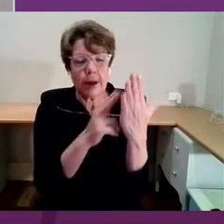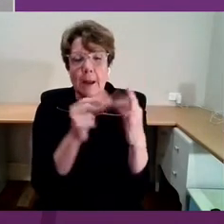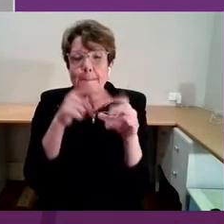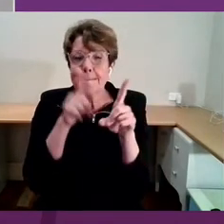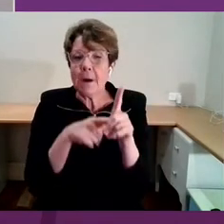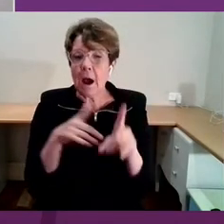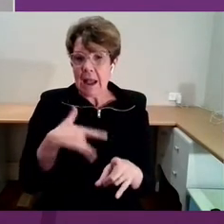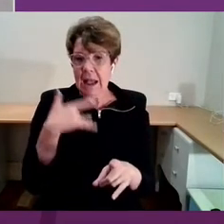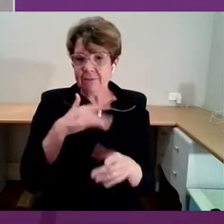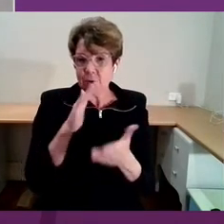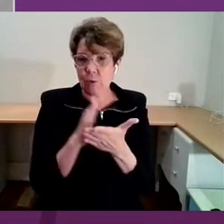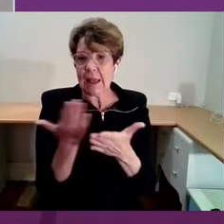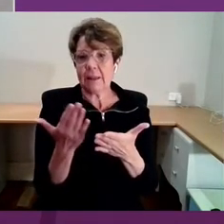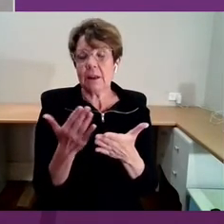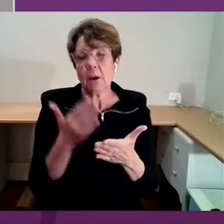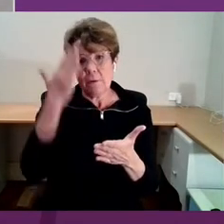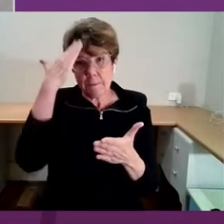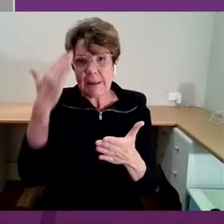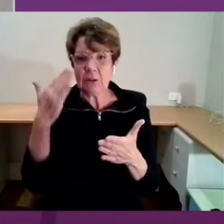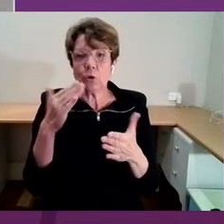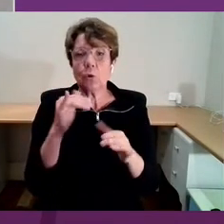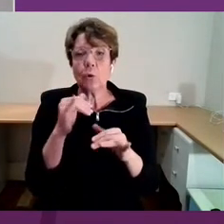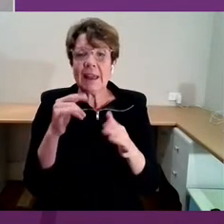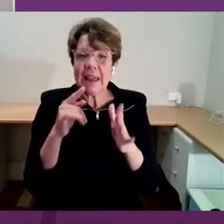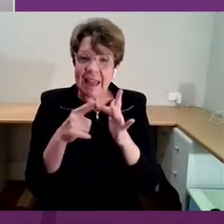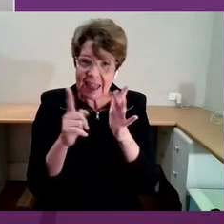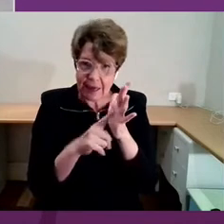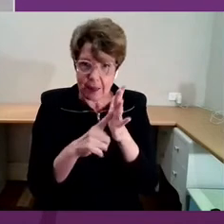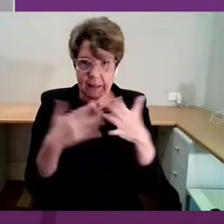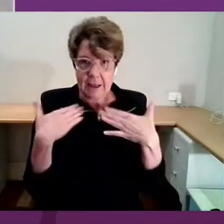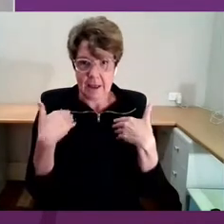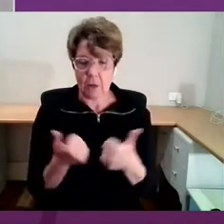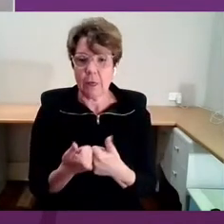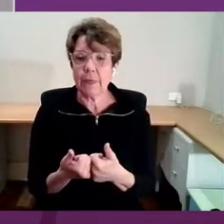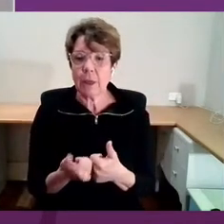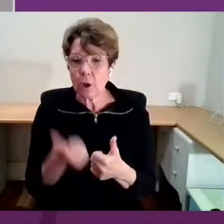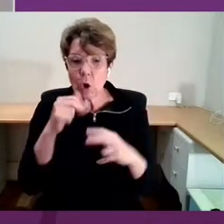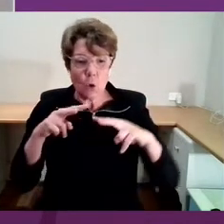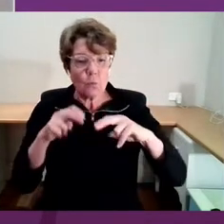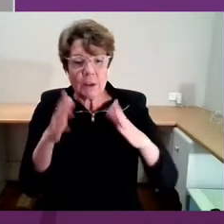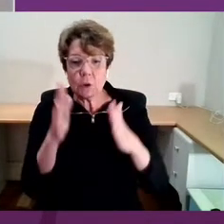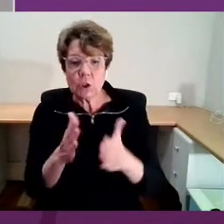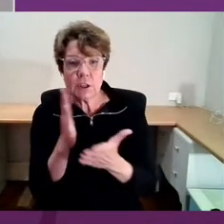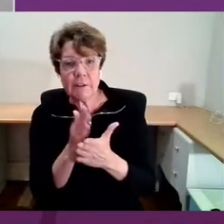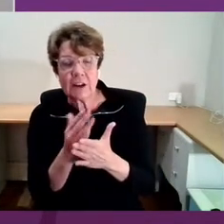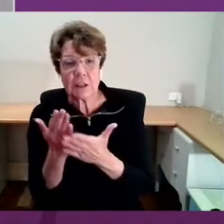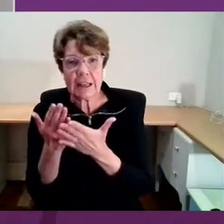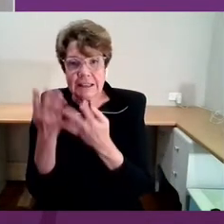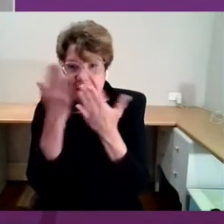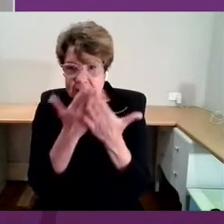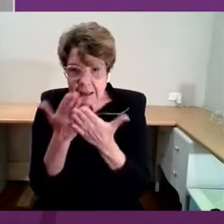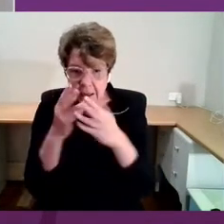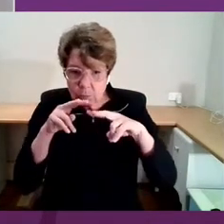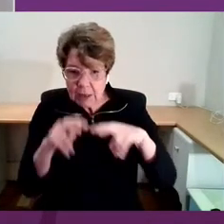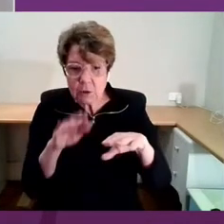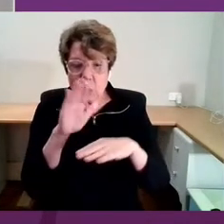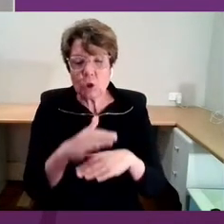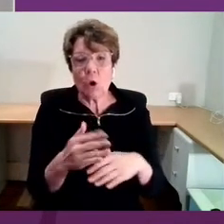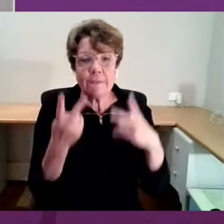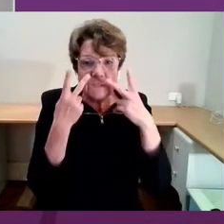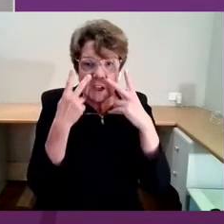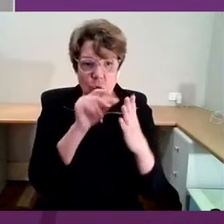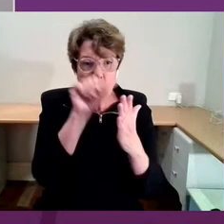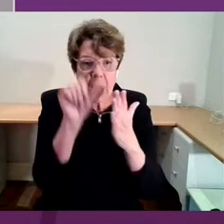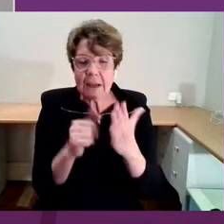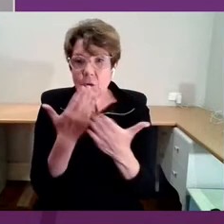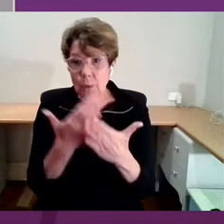ill health. You know that researchers have studied the effects of visual art, for example, on the brain and found that it promotes